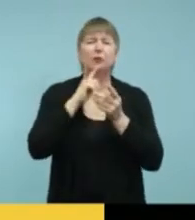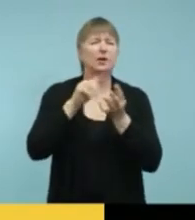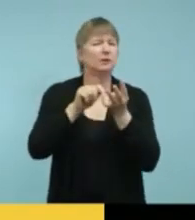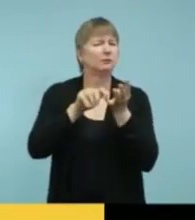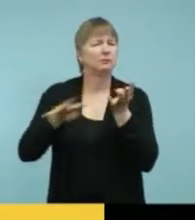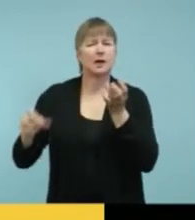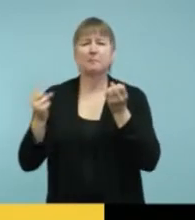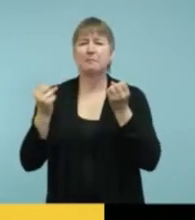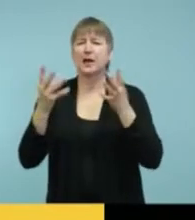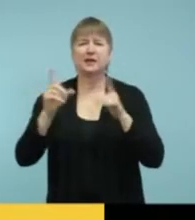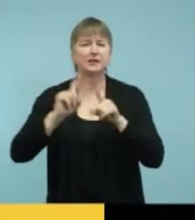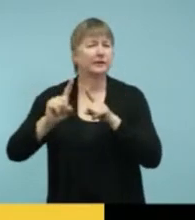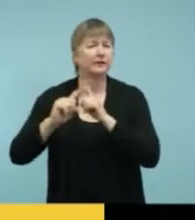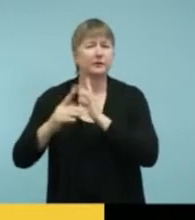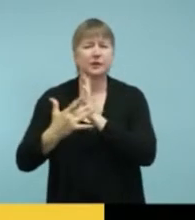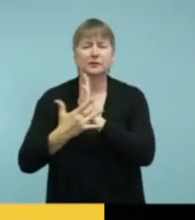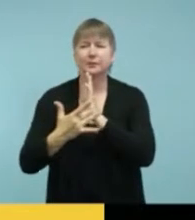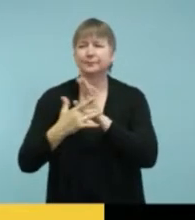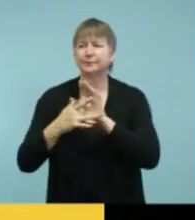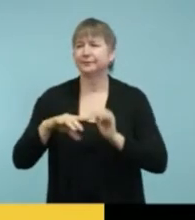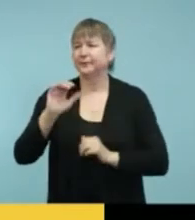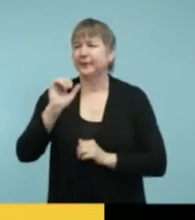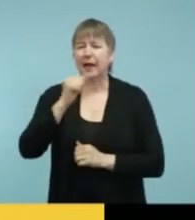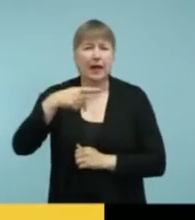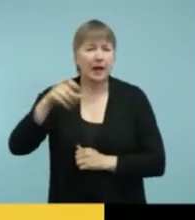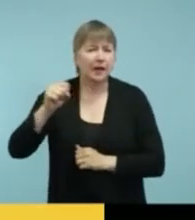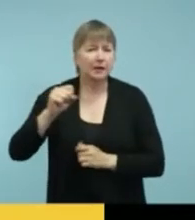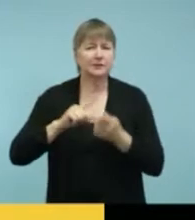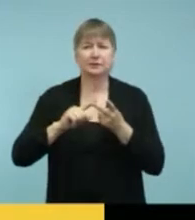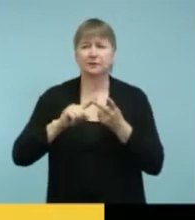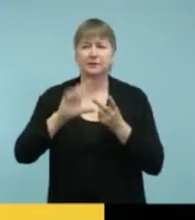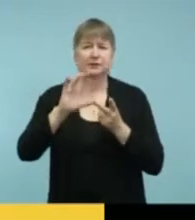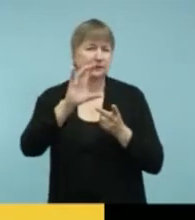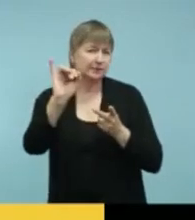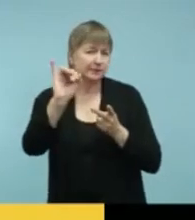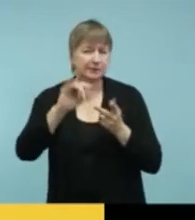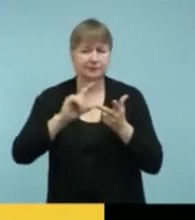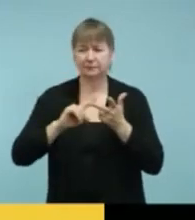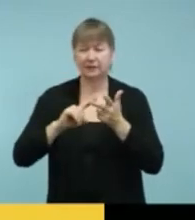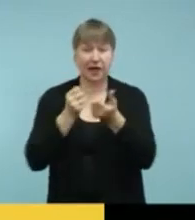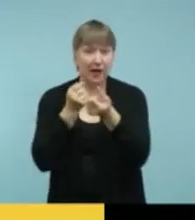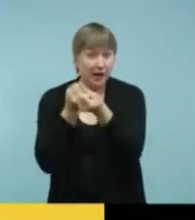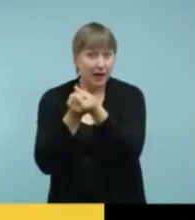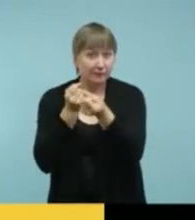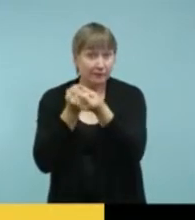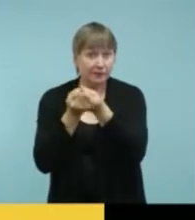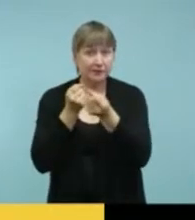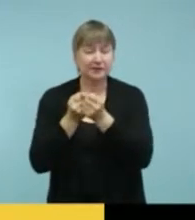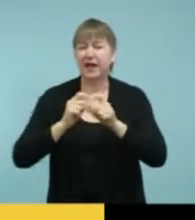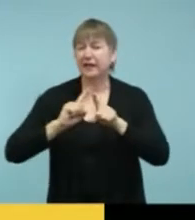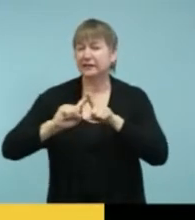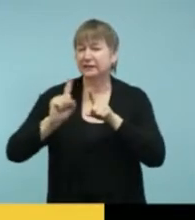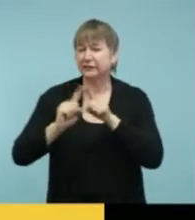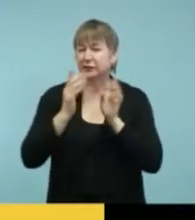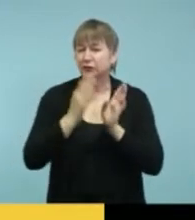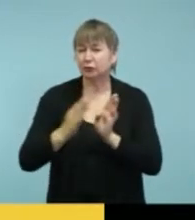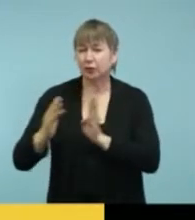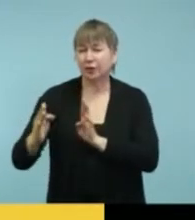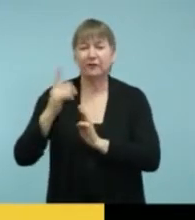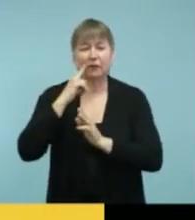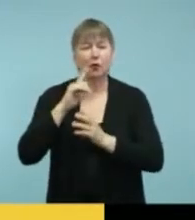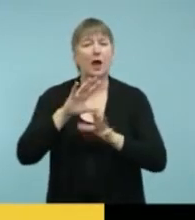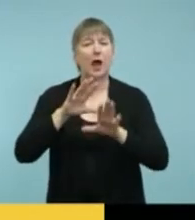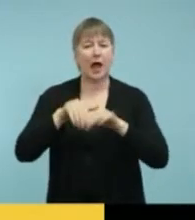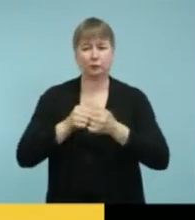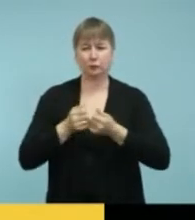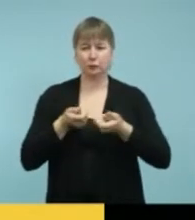sorts of technology related to apps, implants, advocacy and effective strategies for coping with